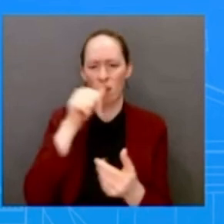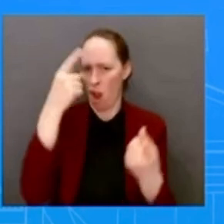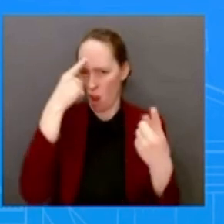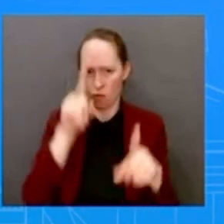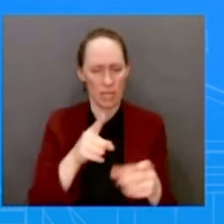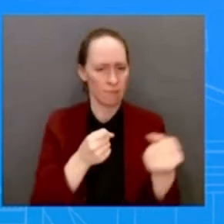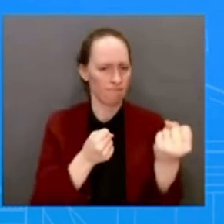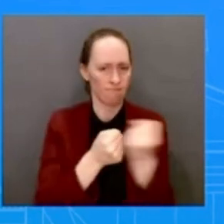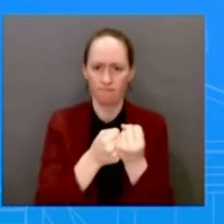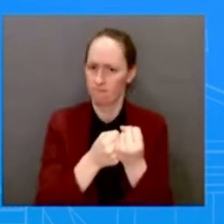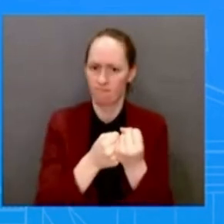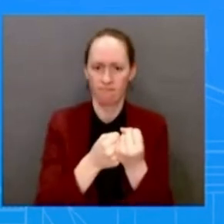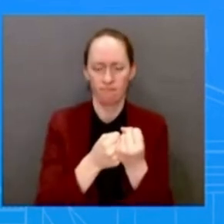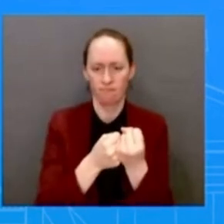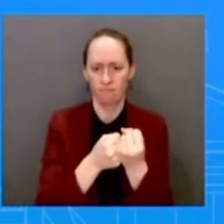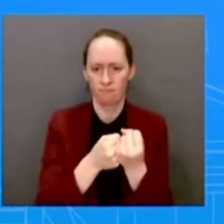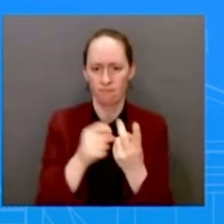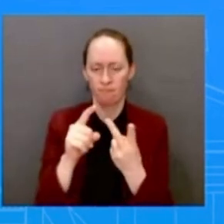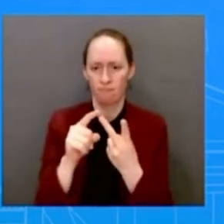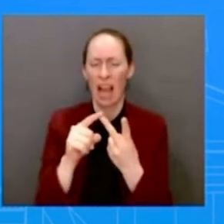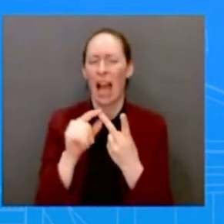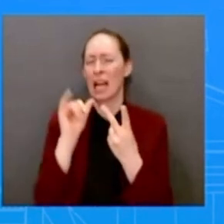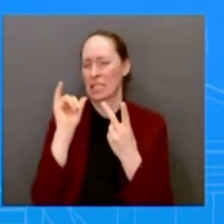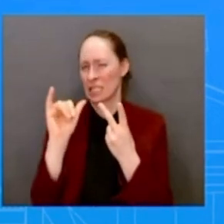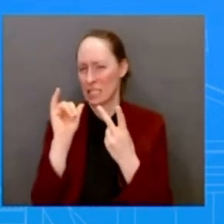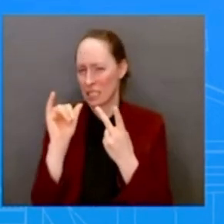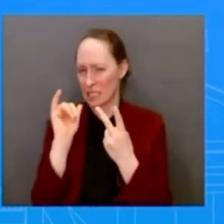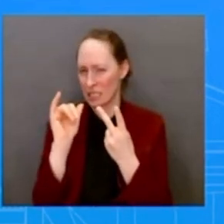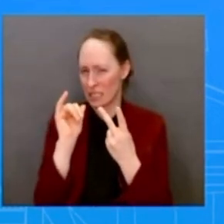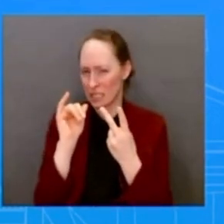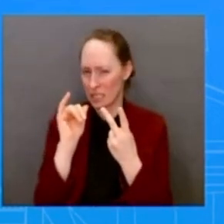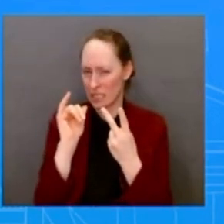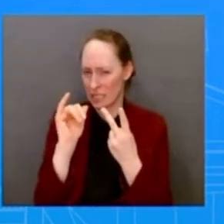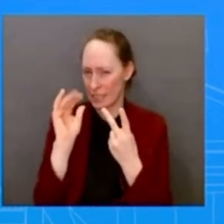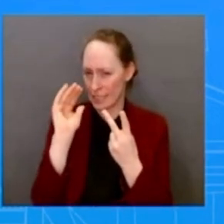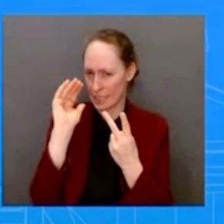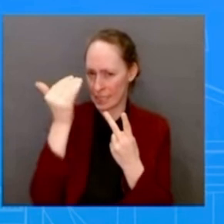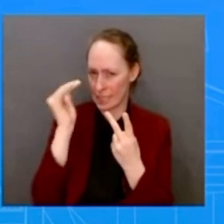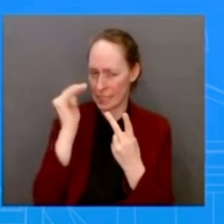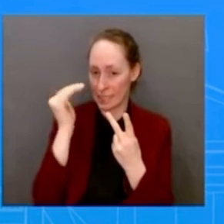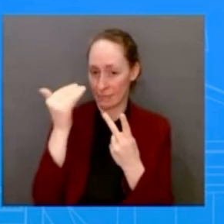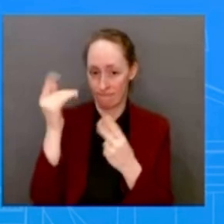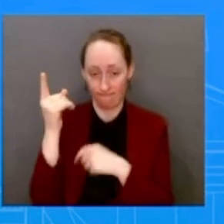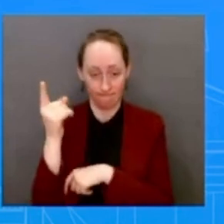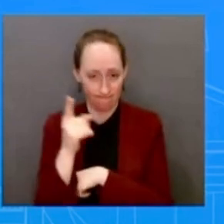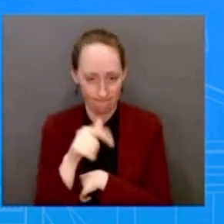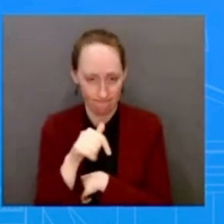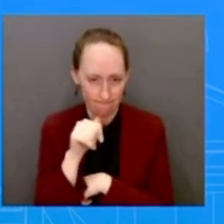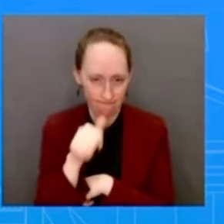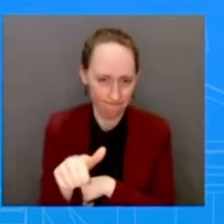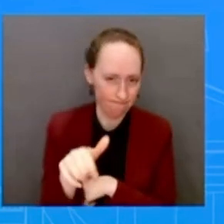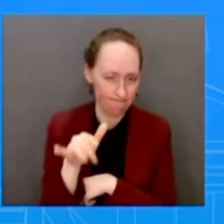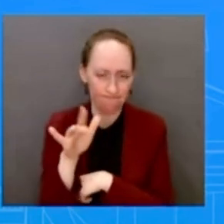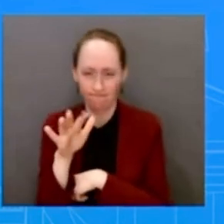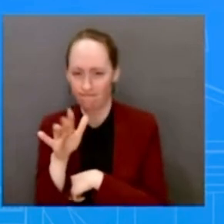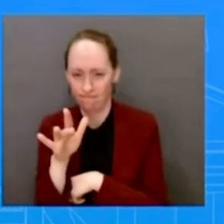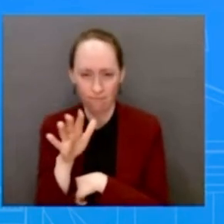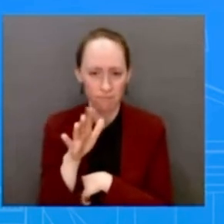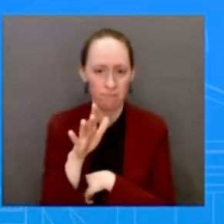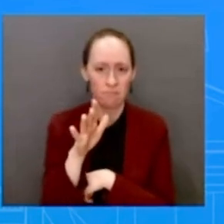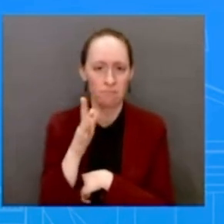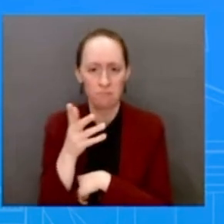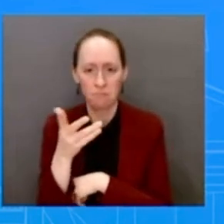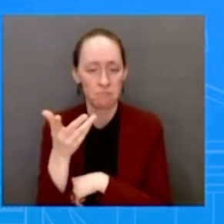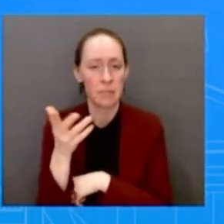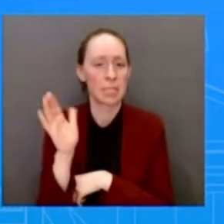-tough on crime, that the wheels stopped, and now you have a new position? Isn't that really what happened here? What I can